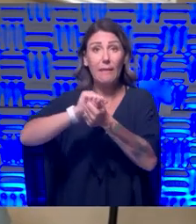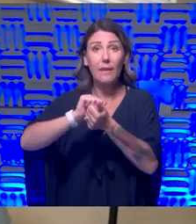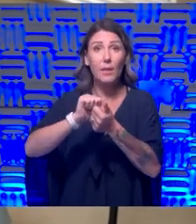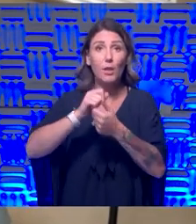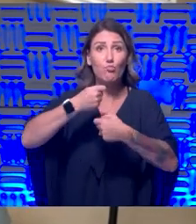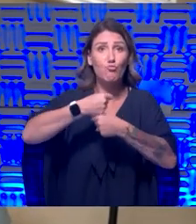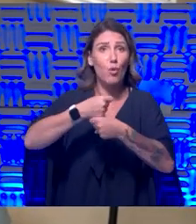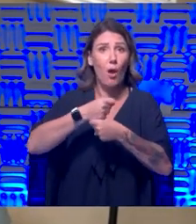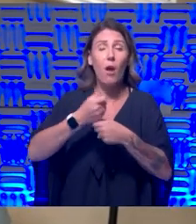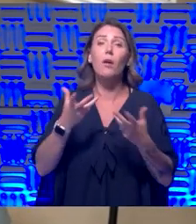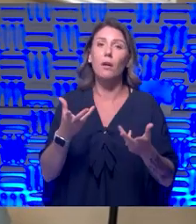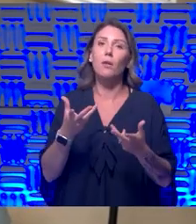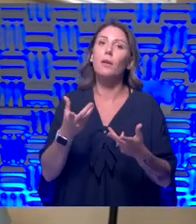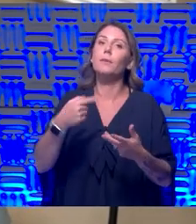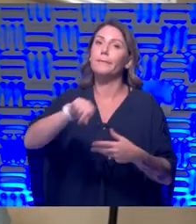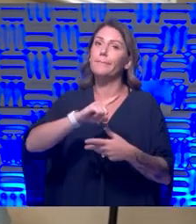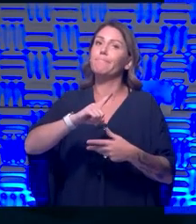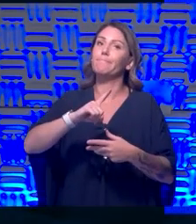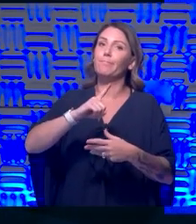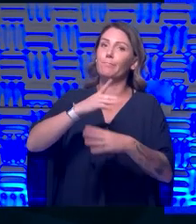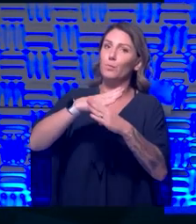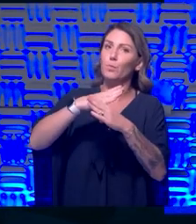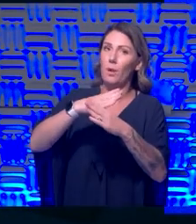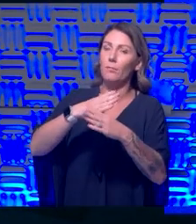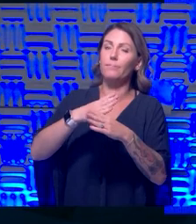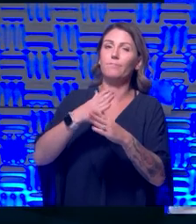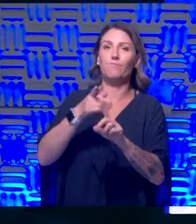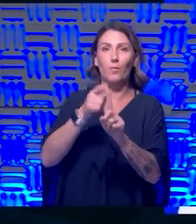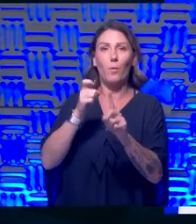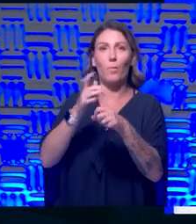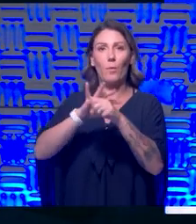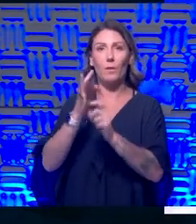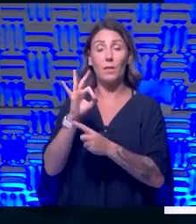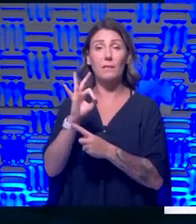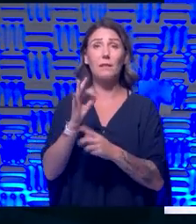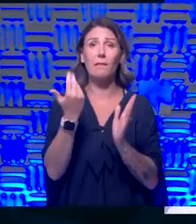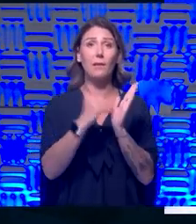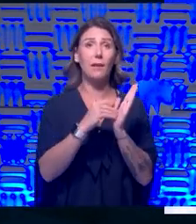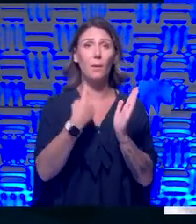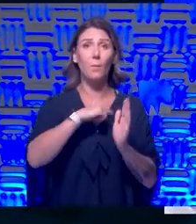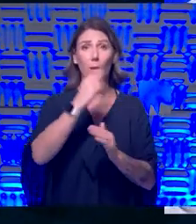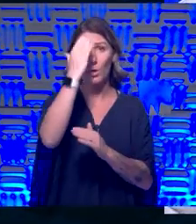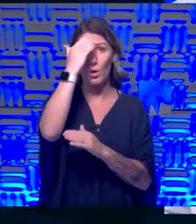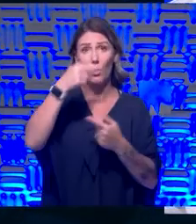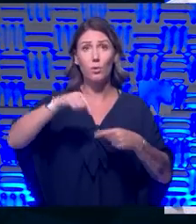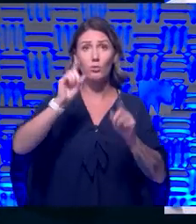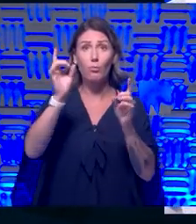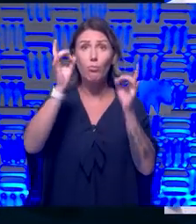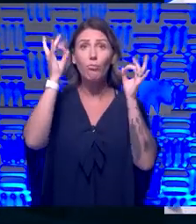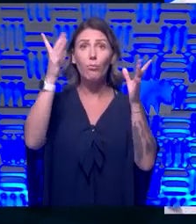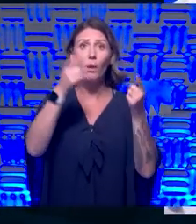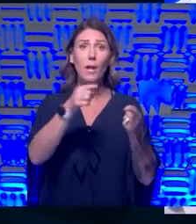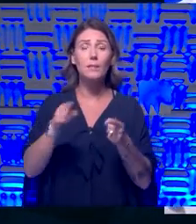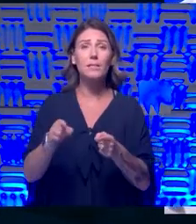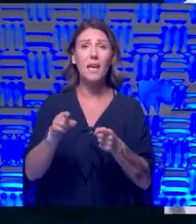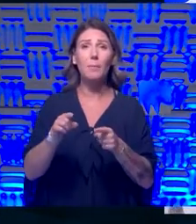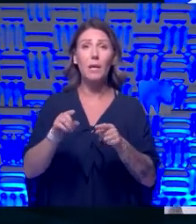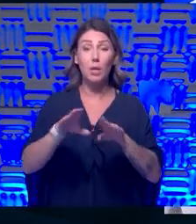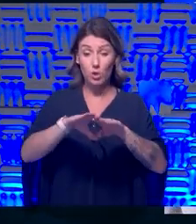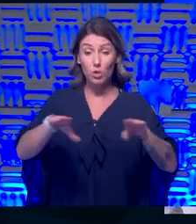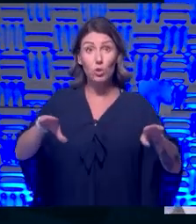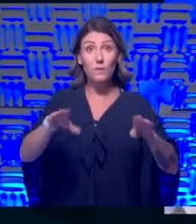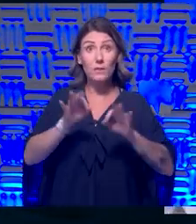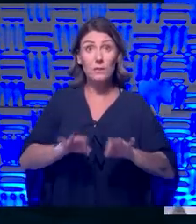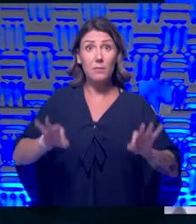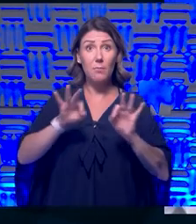So I'm not really concerned about that. You've known, and what we now know as this crisis has gone on, is that surfaces are important.